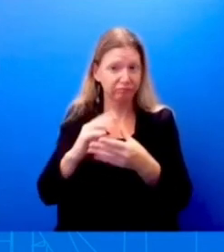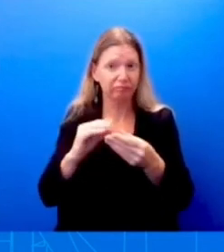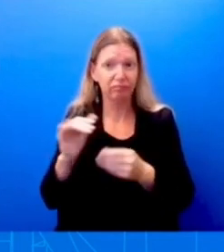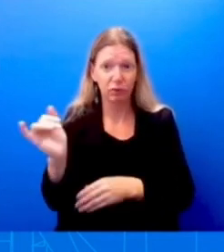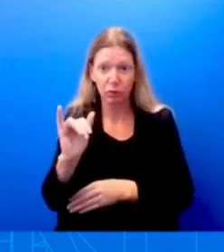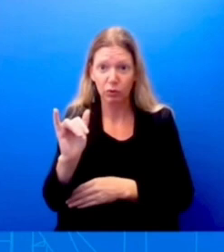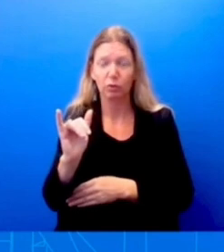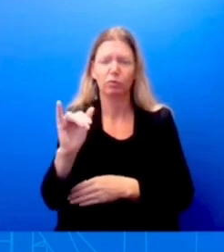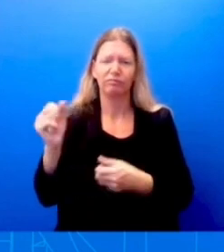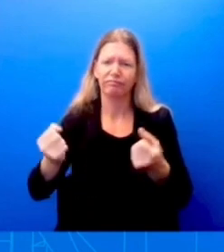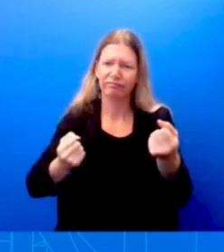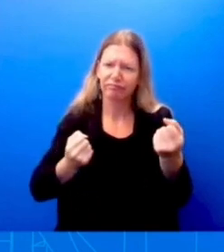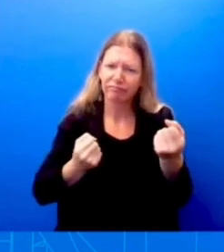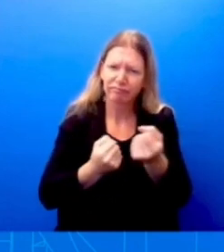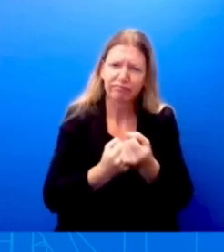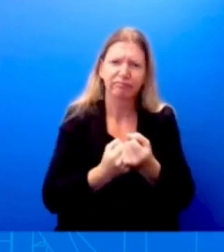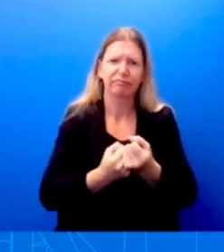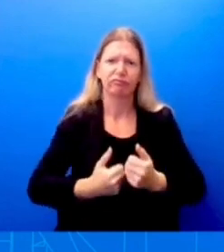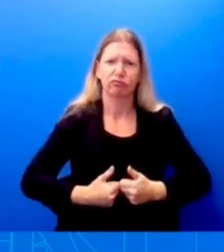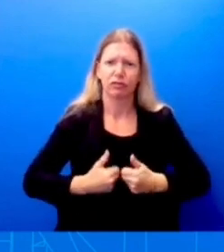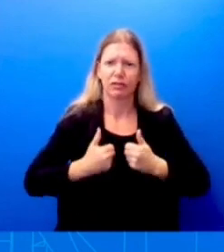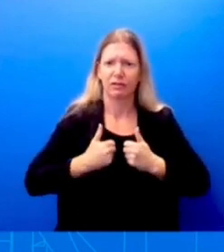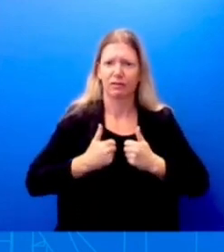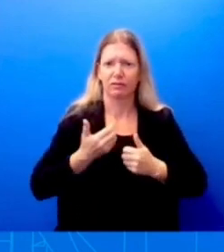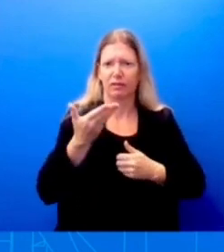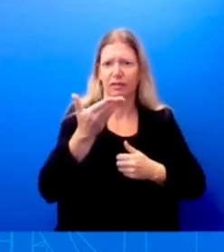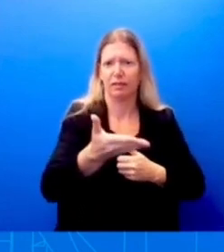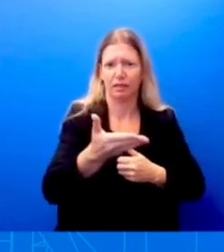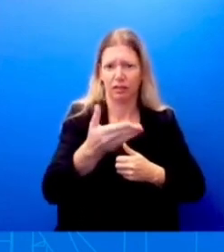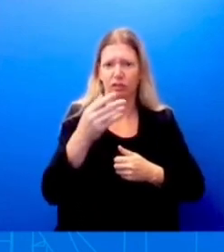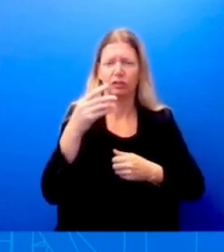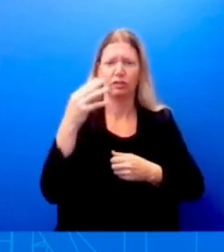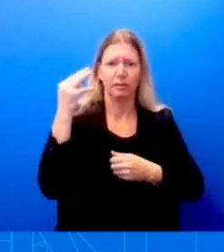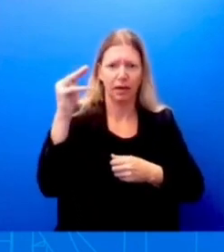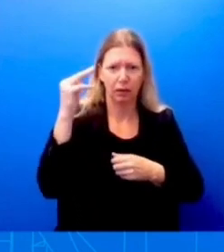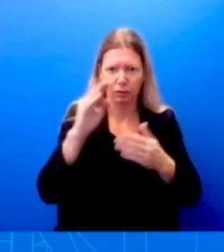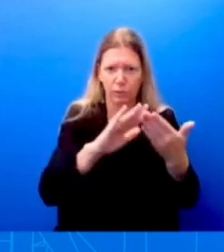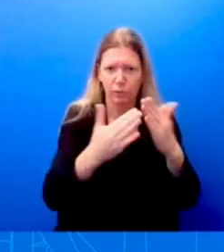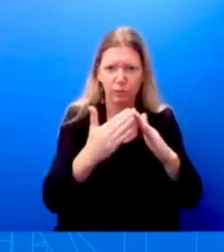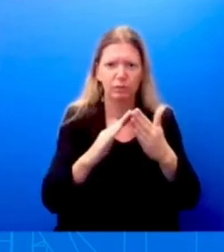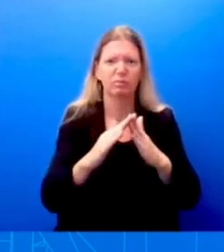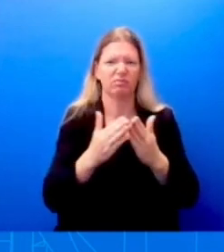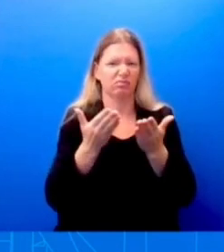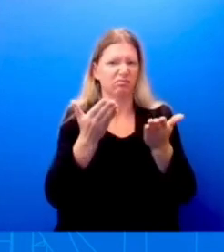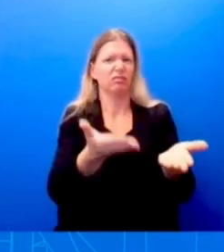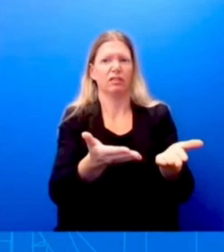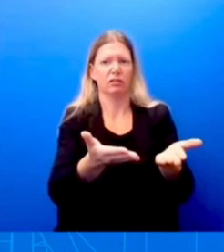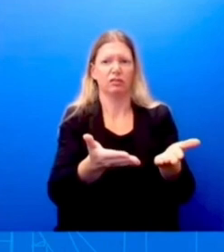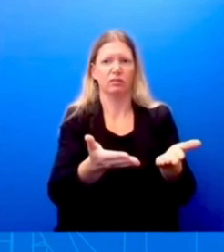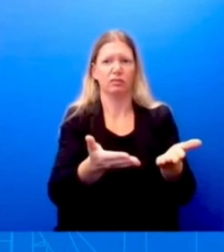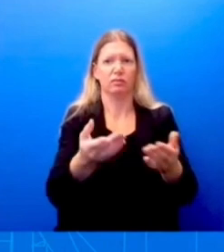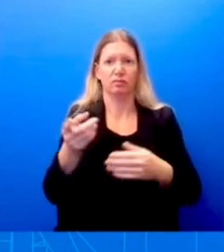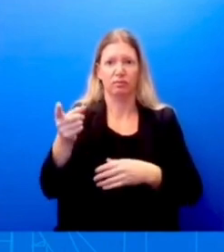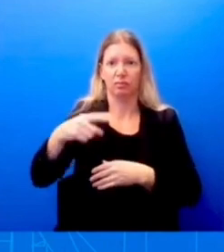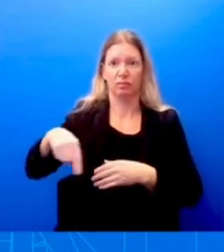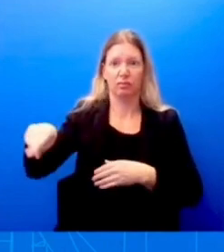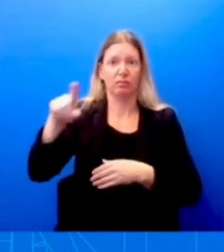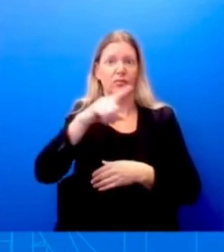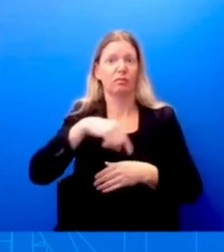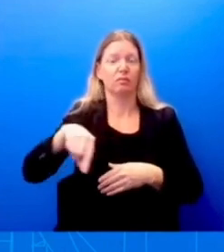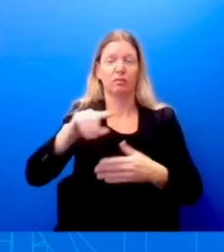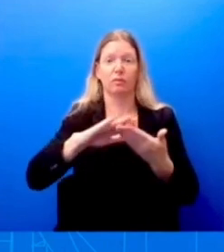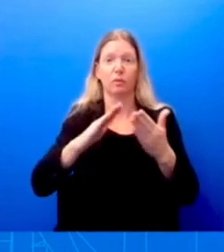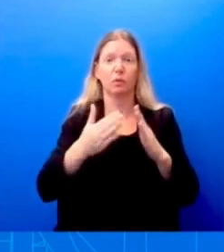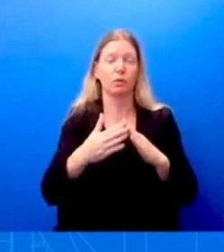who were affected by the communities. Let's not forget, they not only, they lost so much. They lost historical